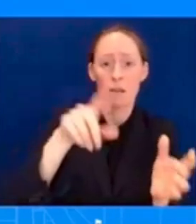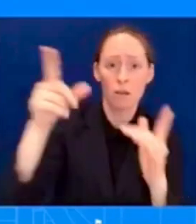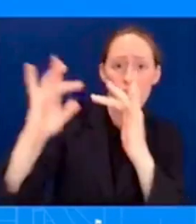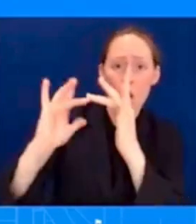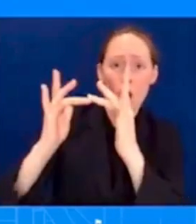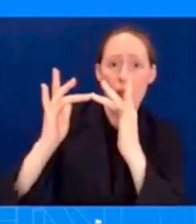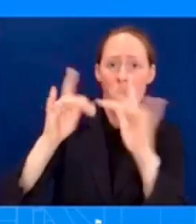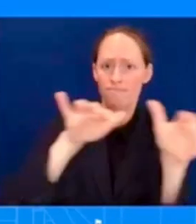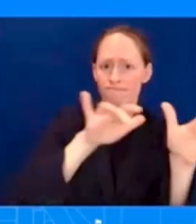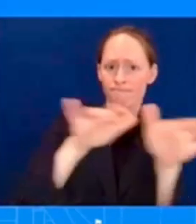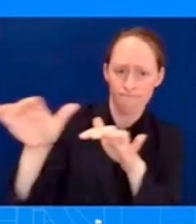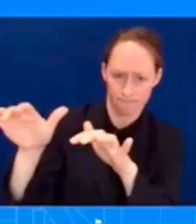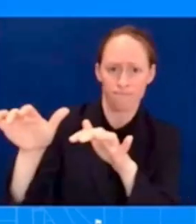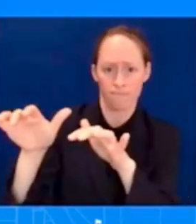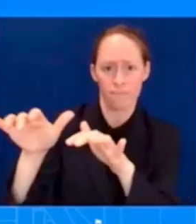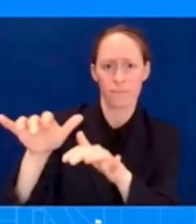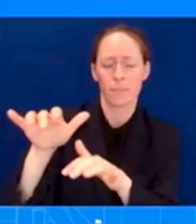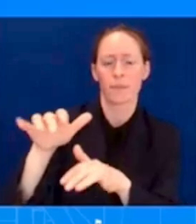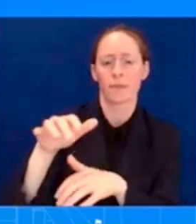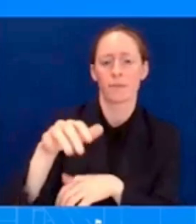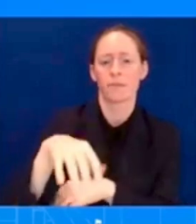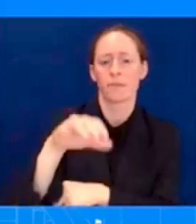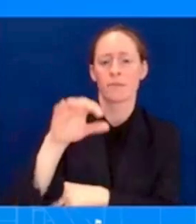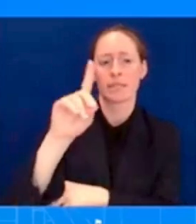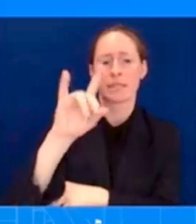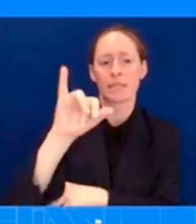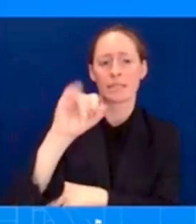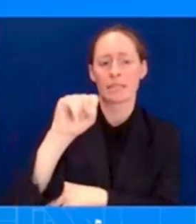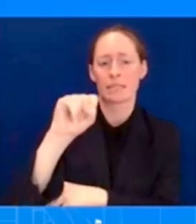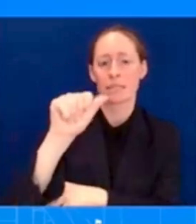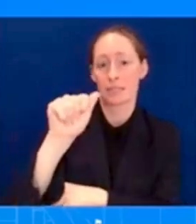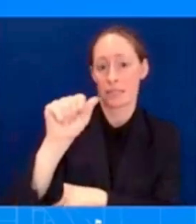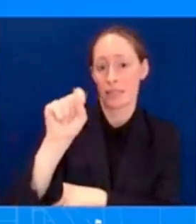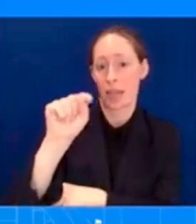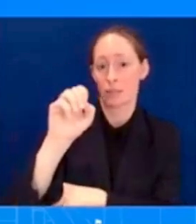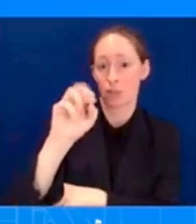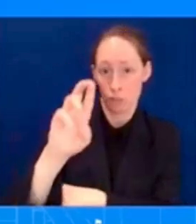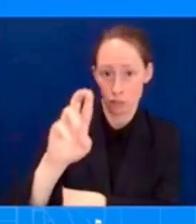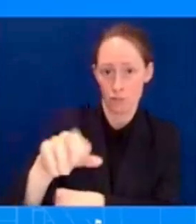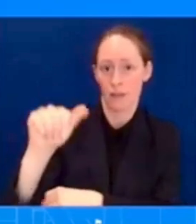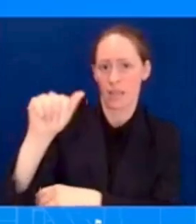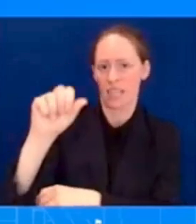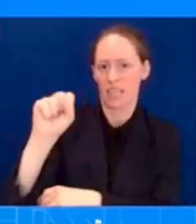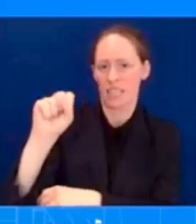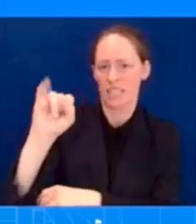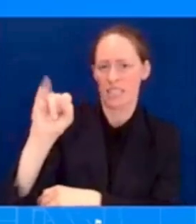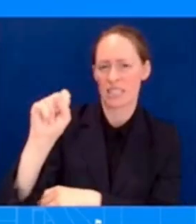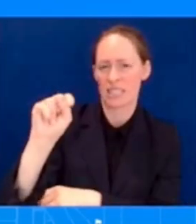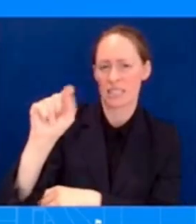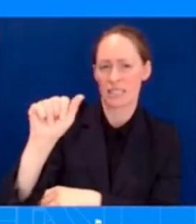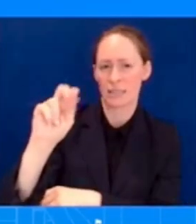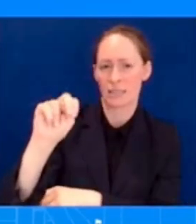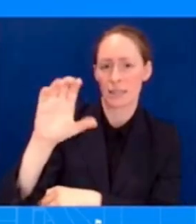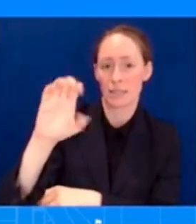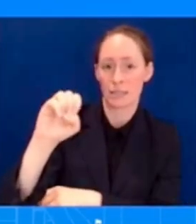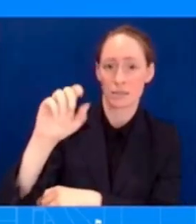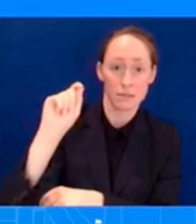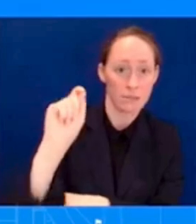www.disasterassistance.gov. Again, www.disasterassistance.gov. And we will